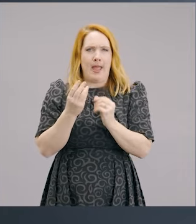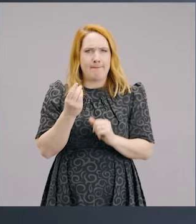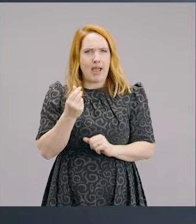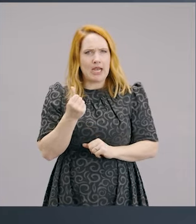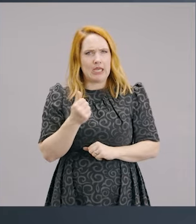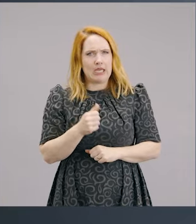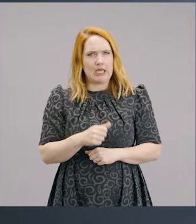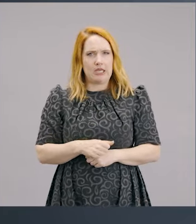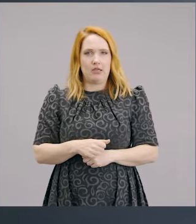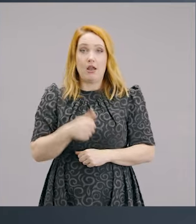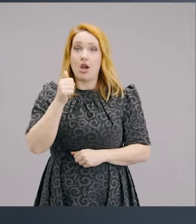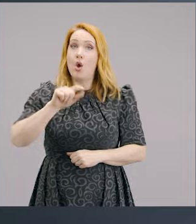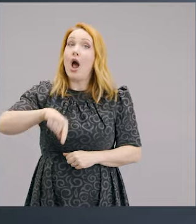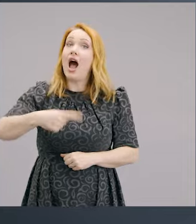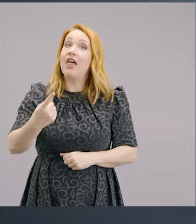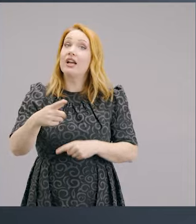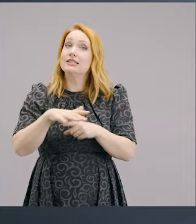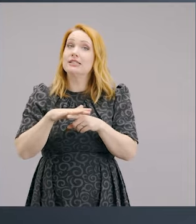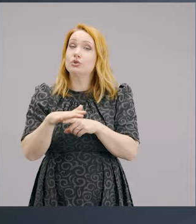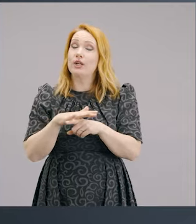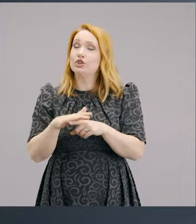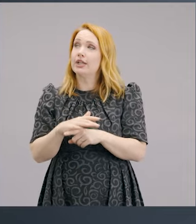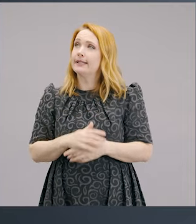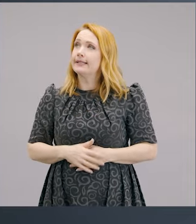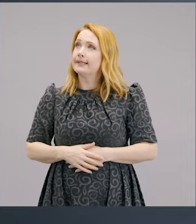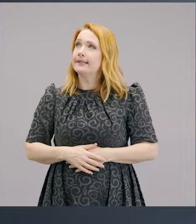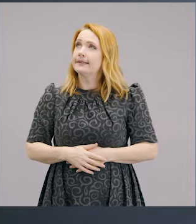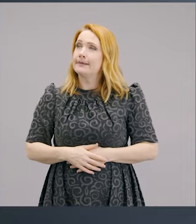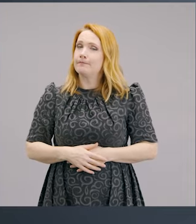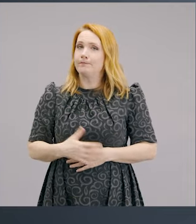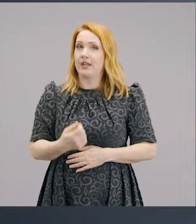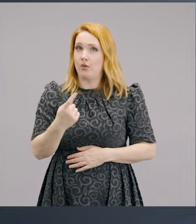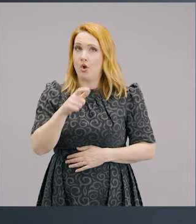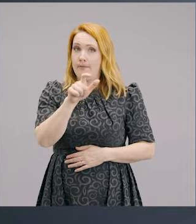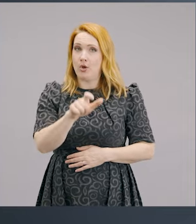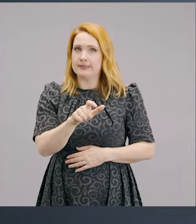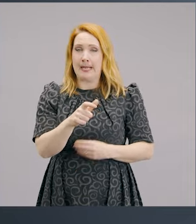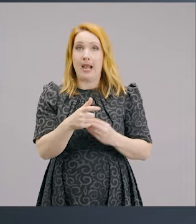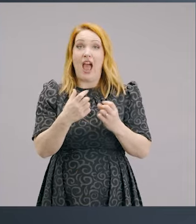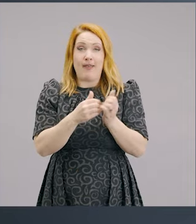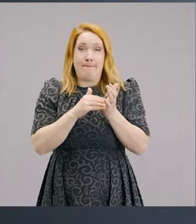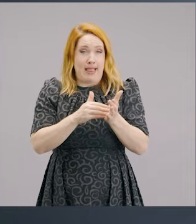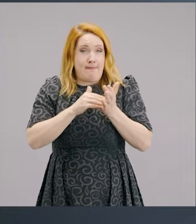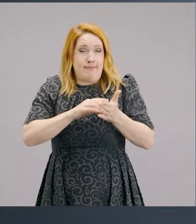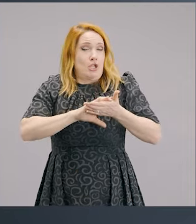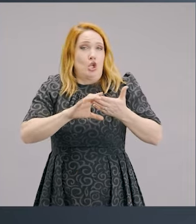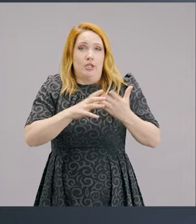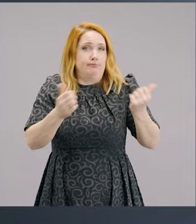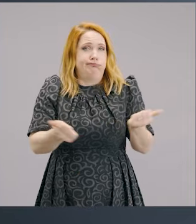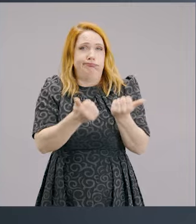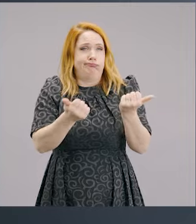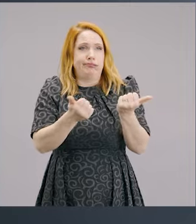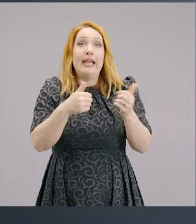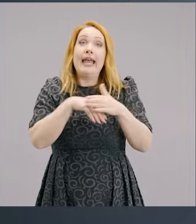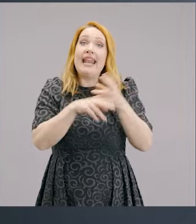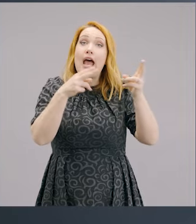who cannot, and I know of another situation where there's a person who's a multi, multi-millionaire has gone into a rest